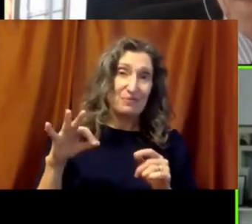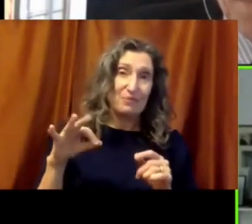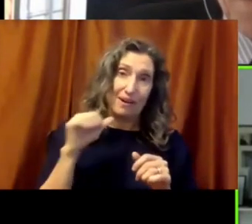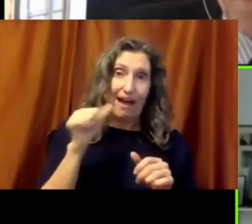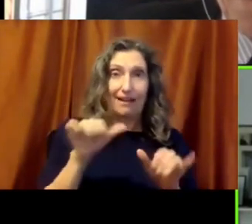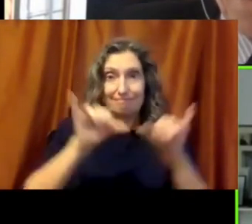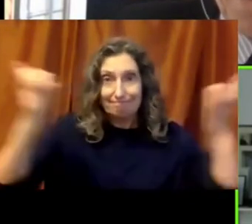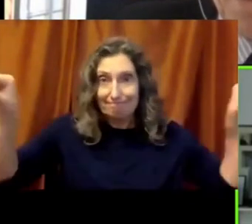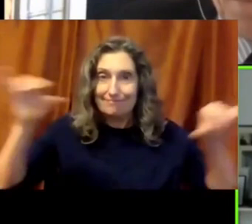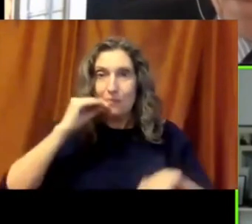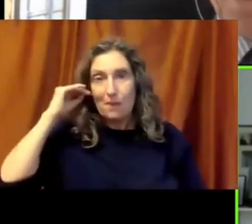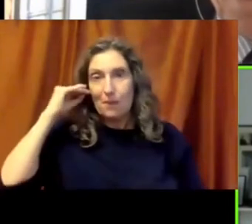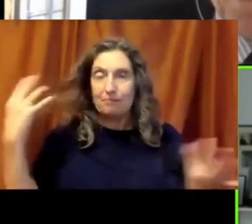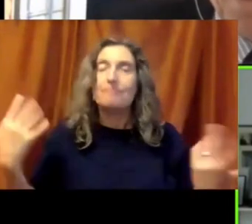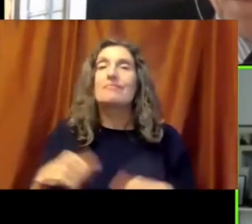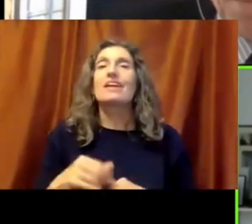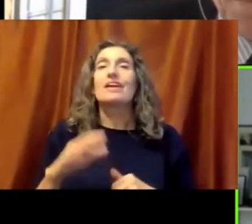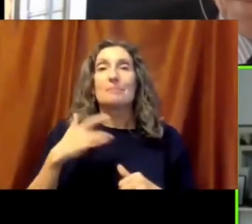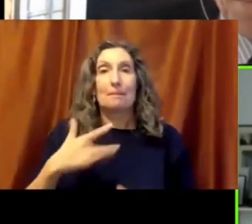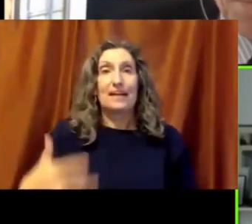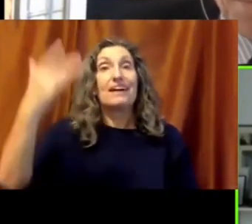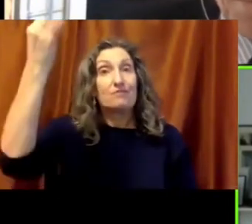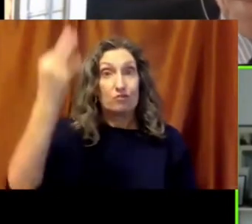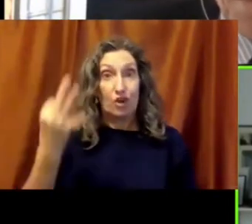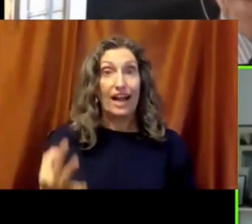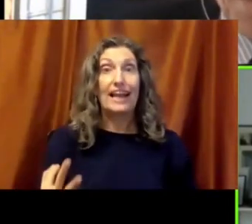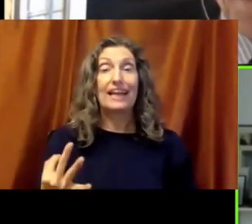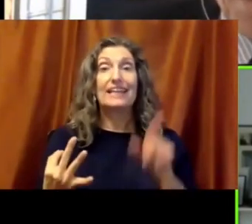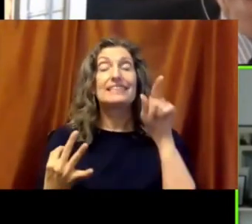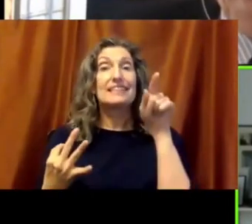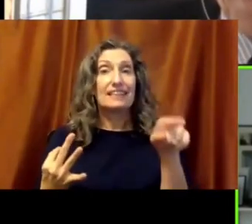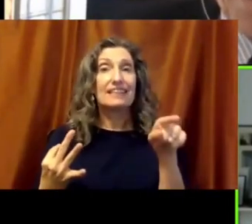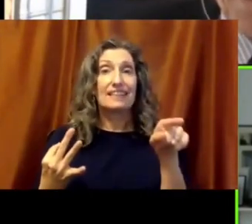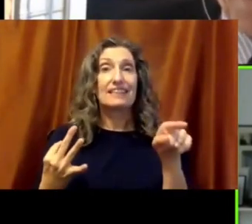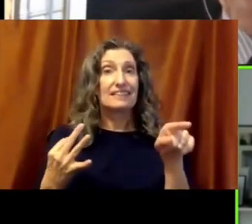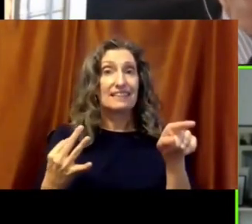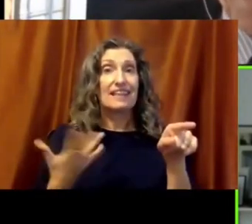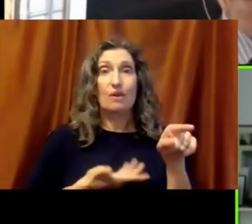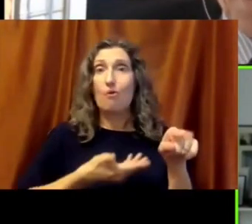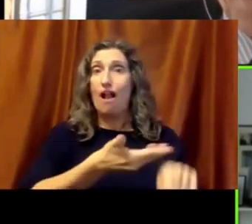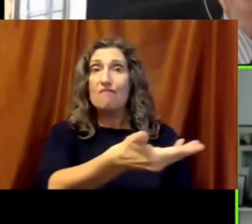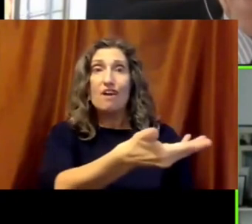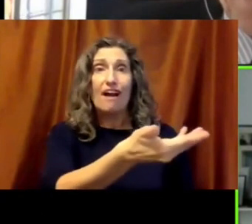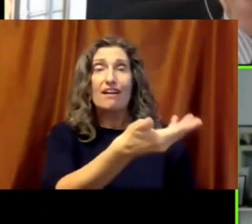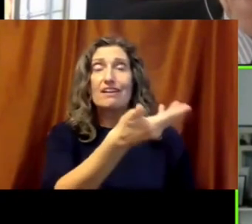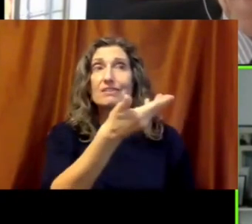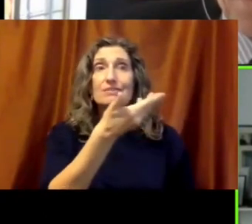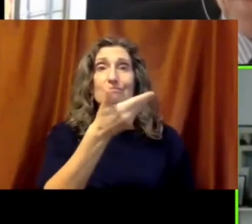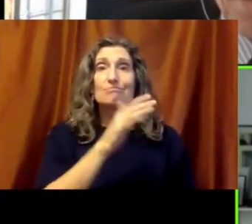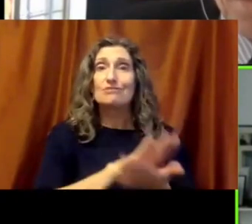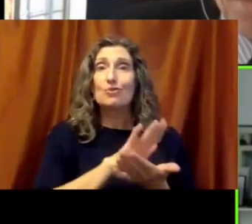in isolation, every Friday they welcome the